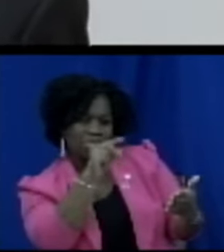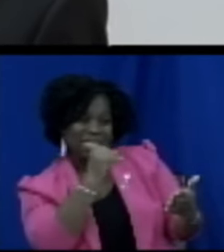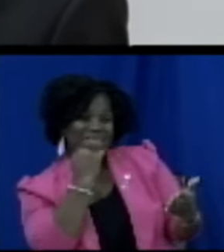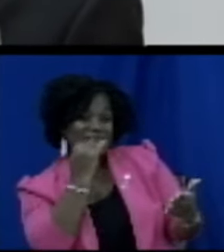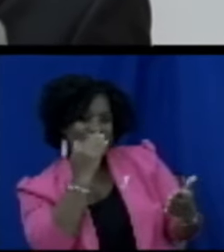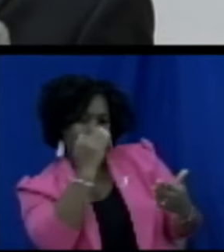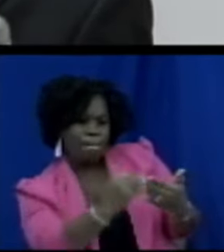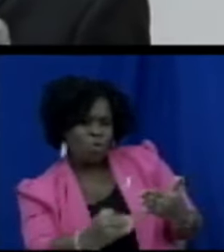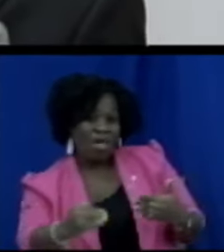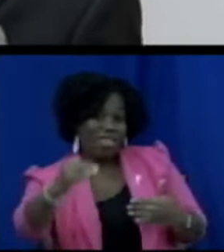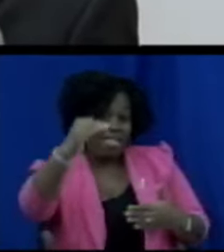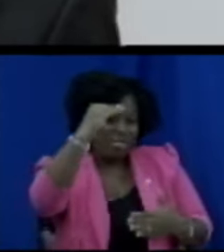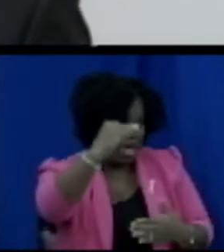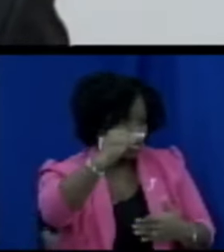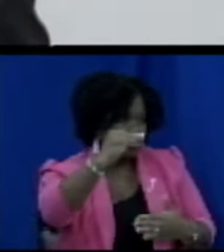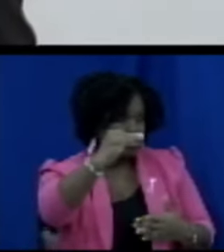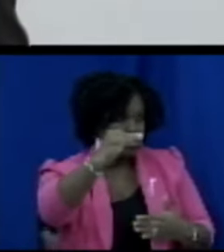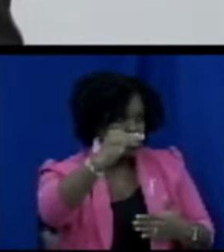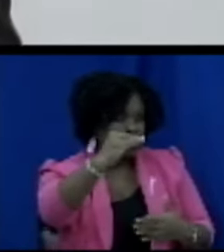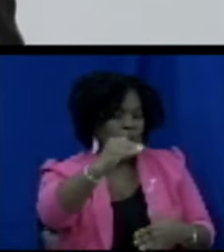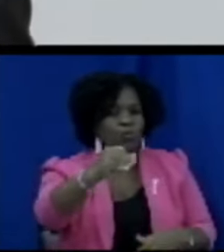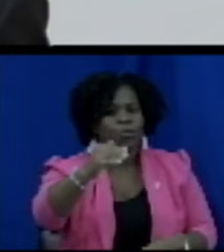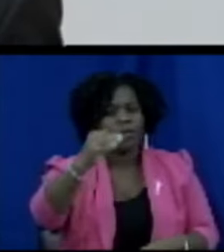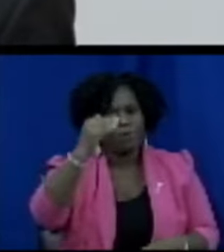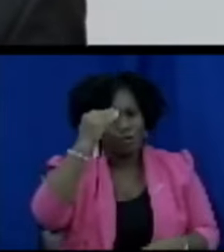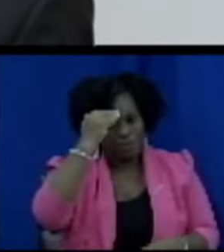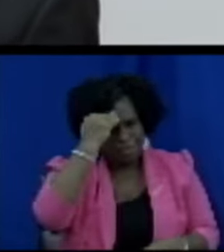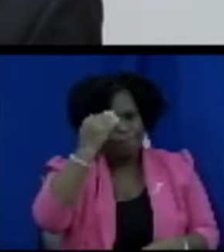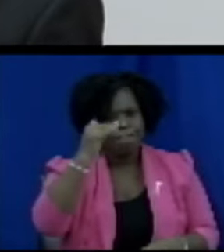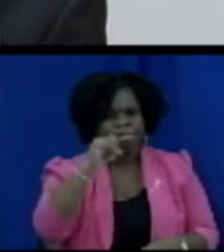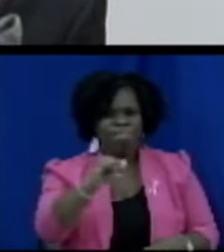that then we know that is going